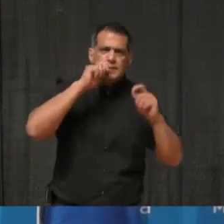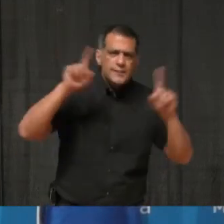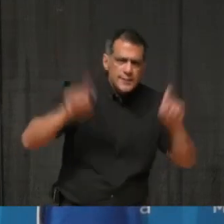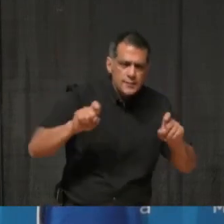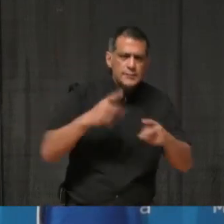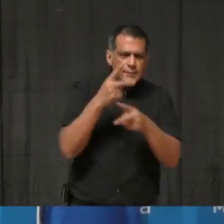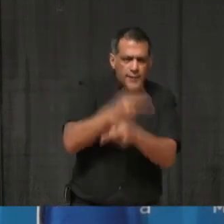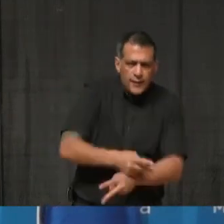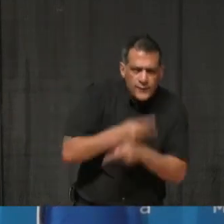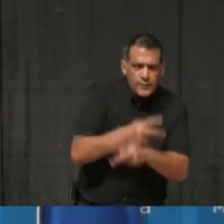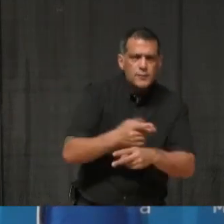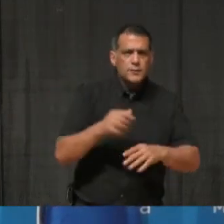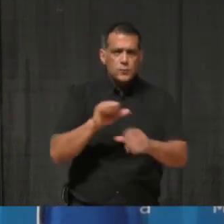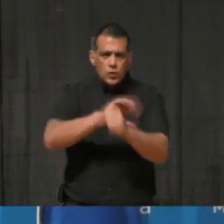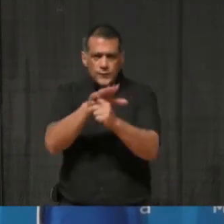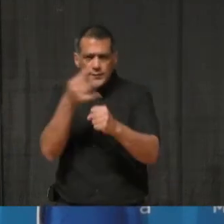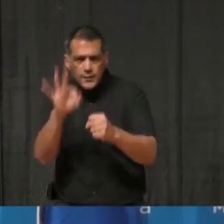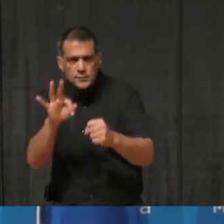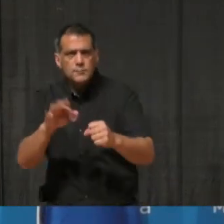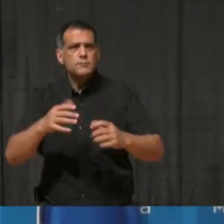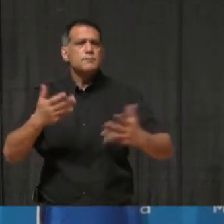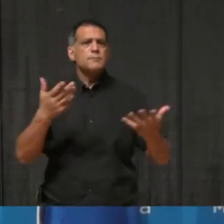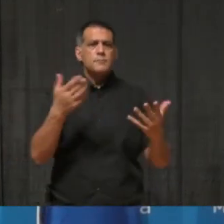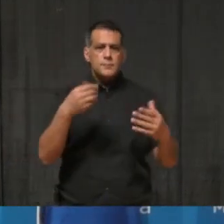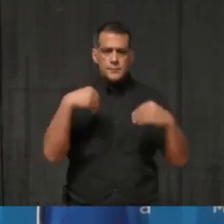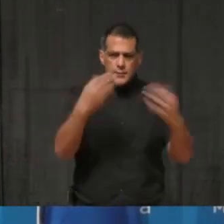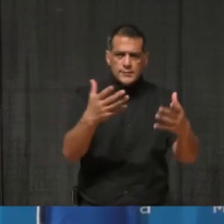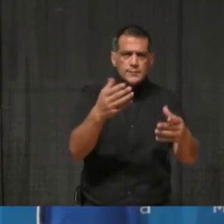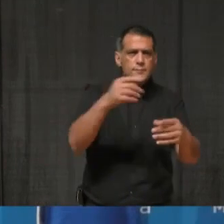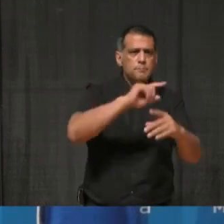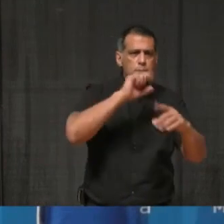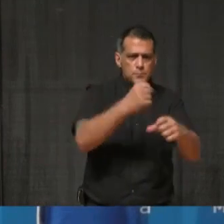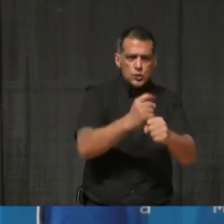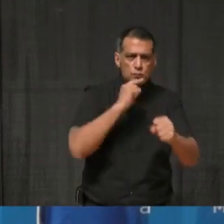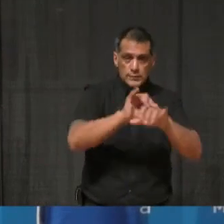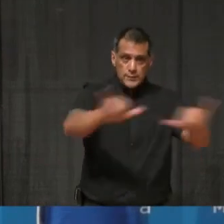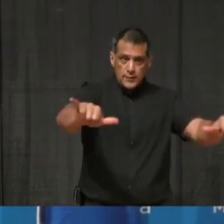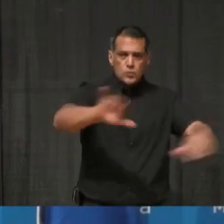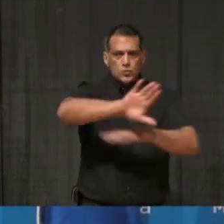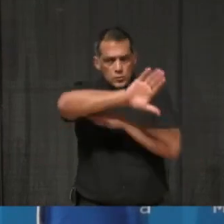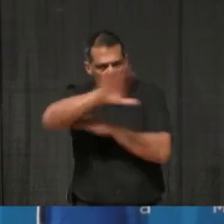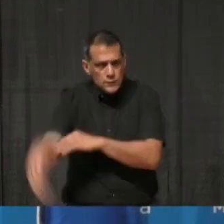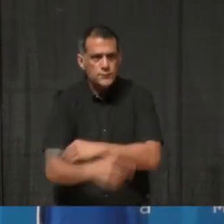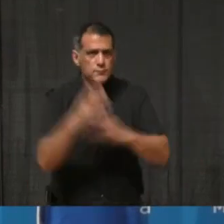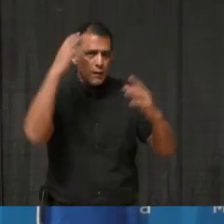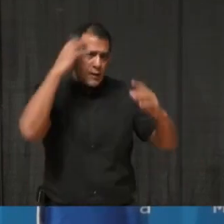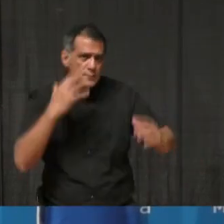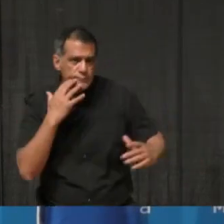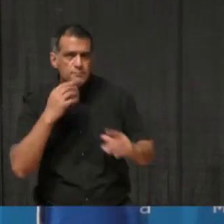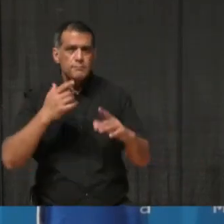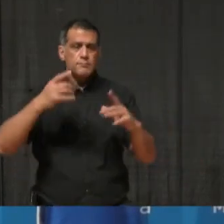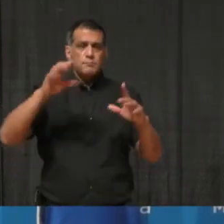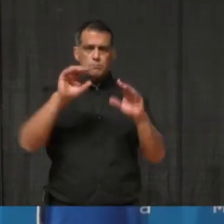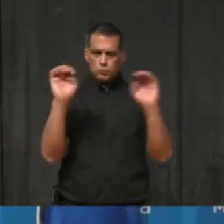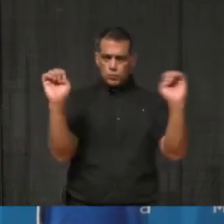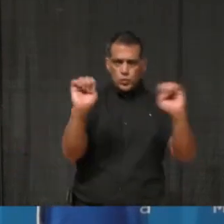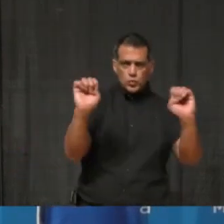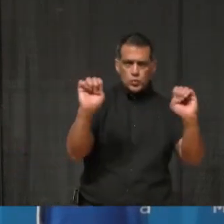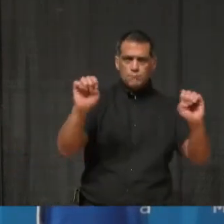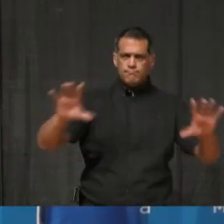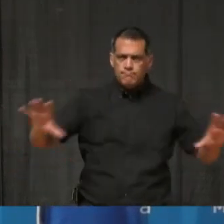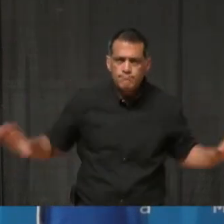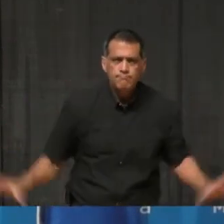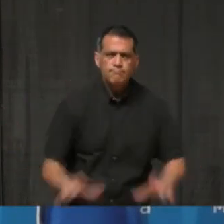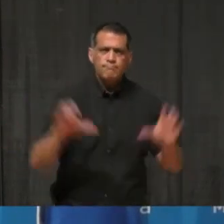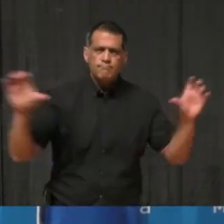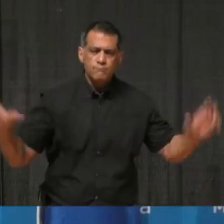provide both inpatient and emergency care. They've been shouldering so much and continue to show grit,